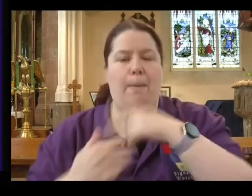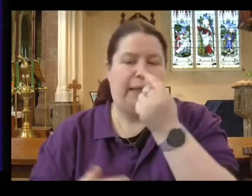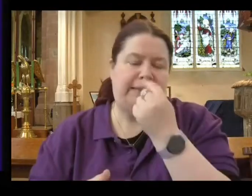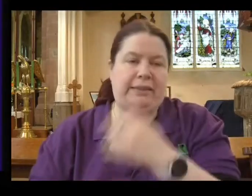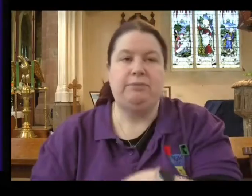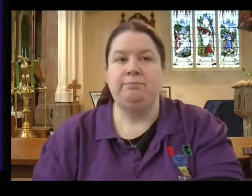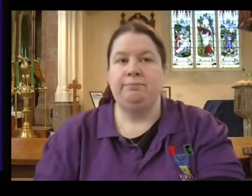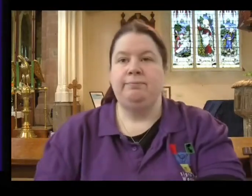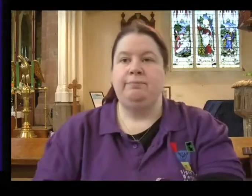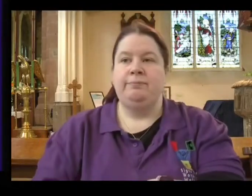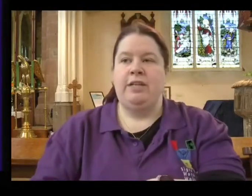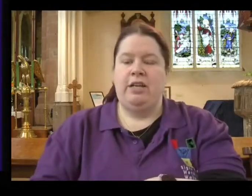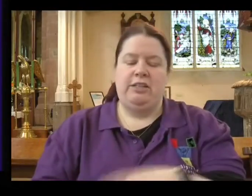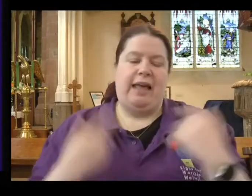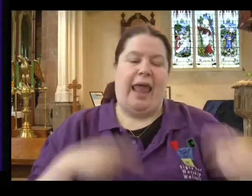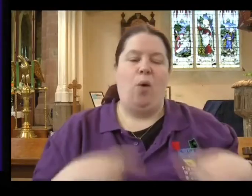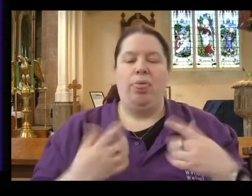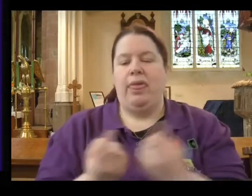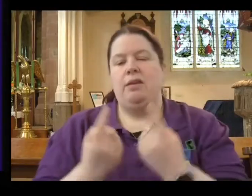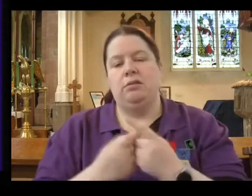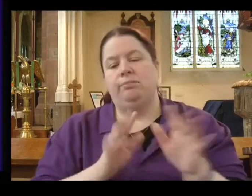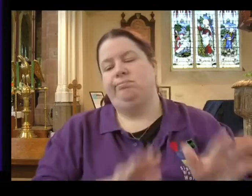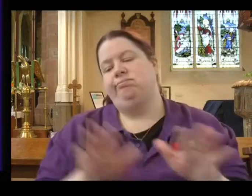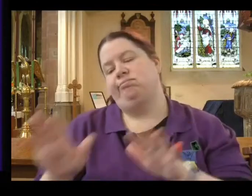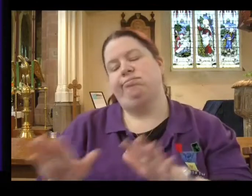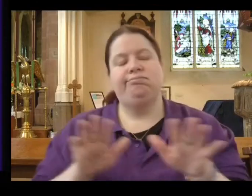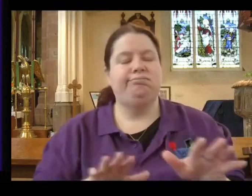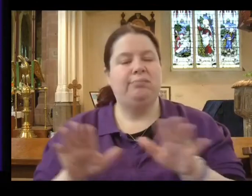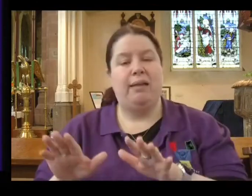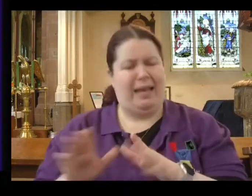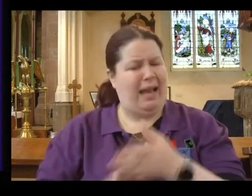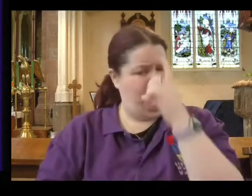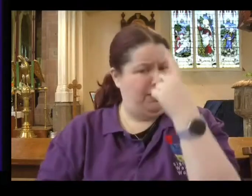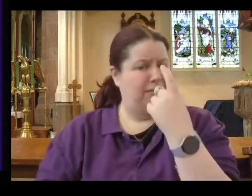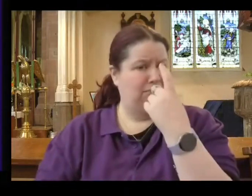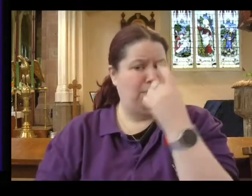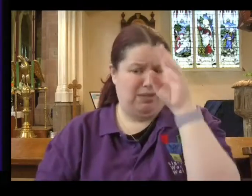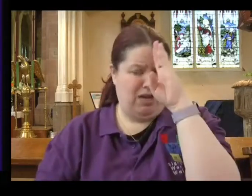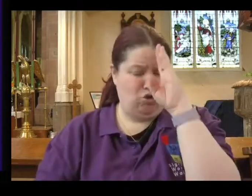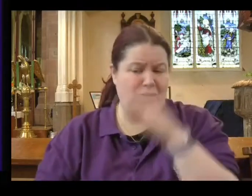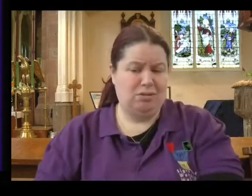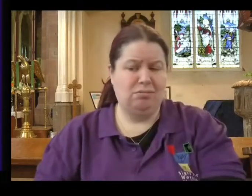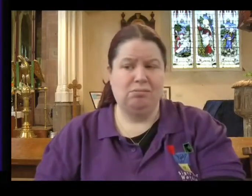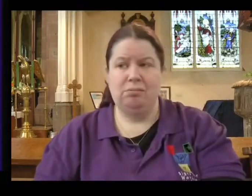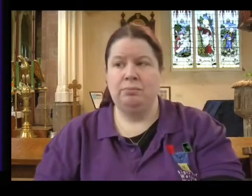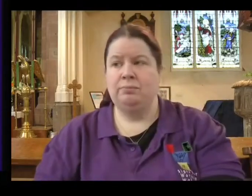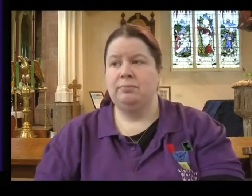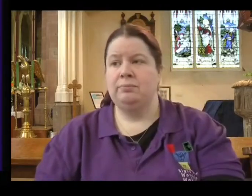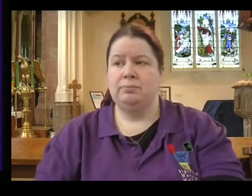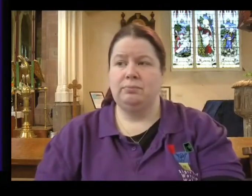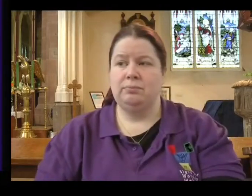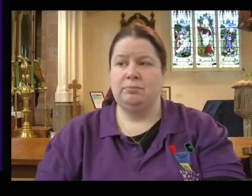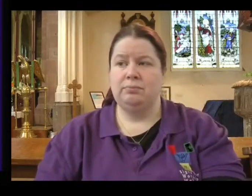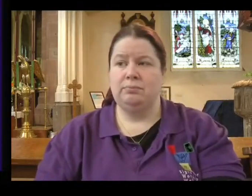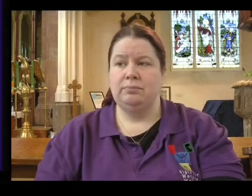to drift can be a very dangerous way to carry on. I've known many churches that just seem to drift aimlessly along and sadly,